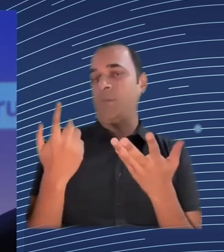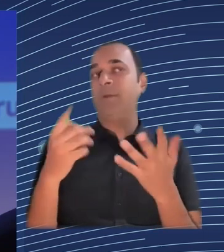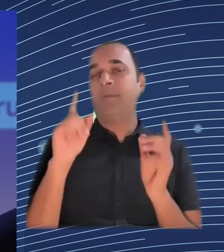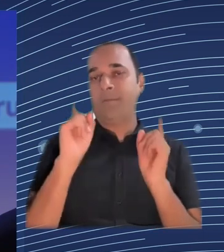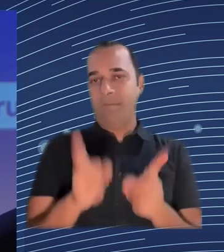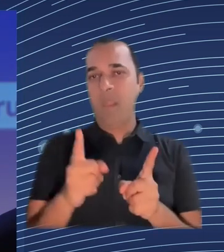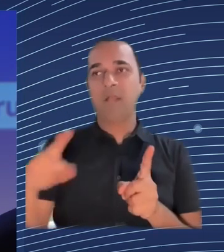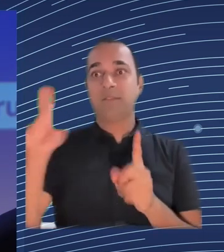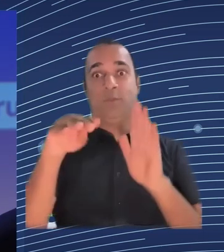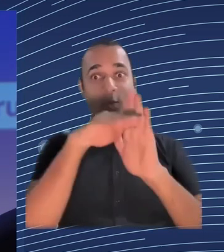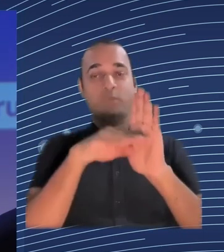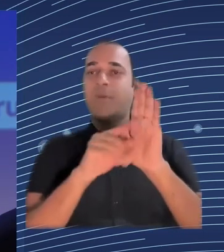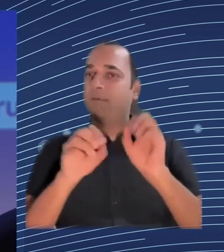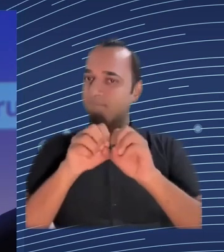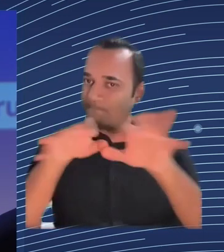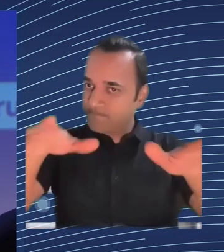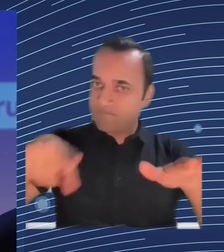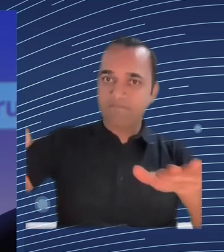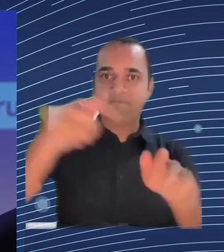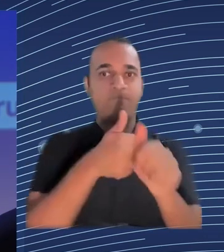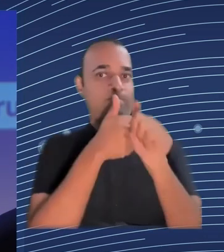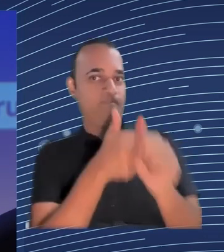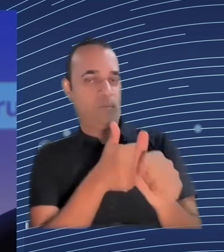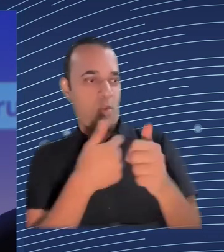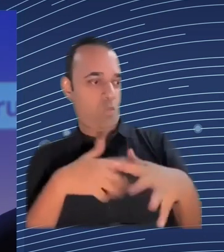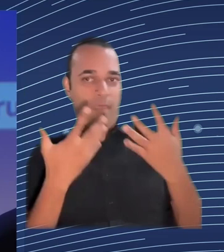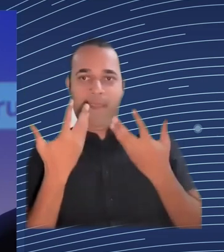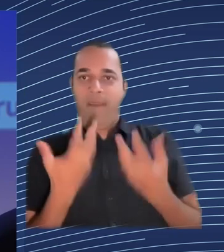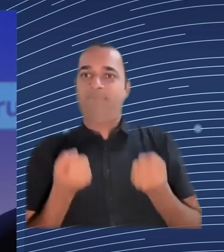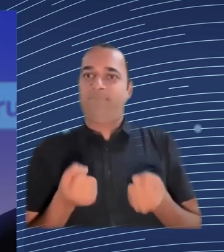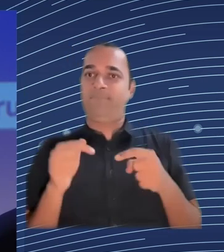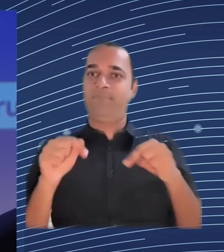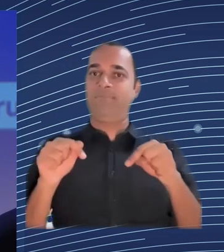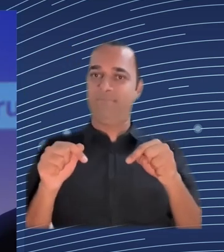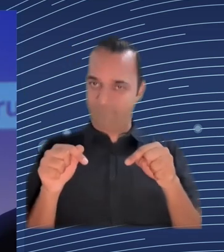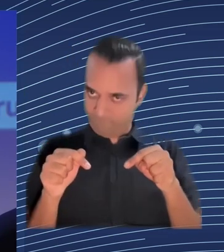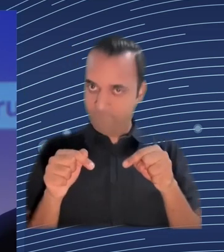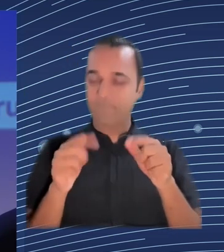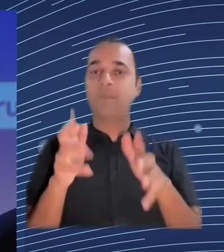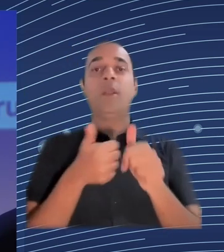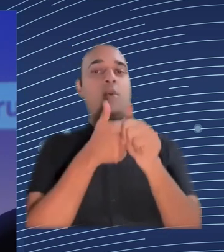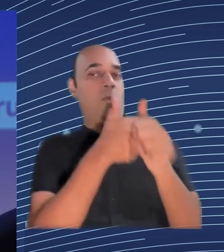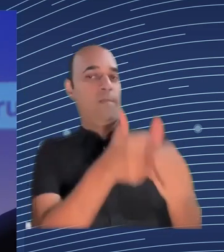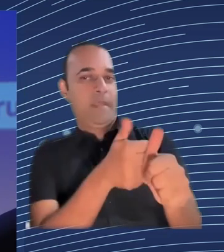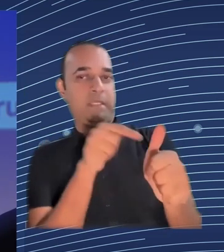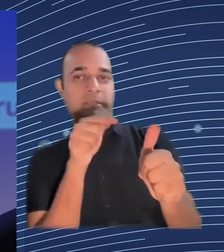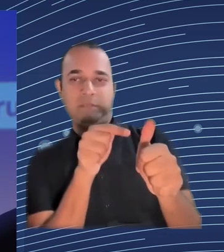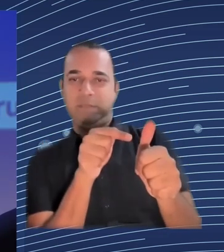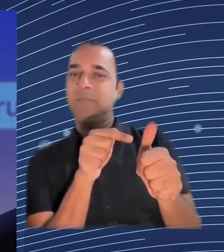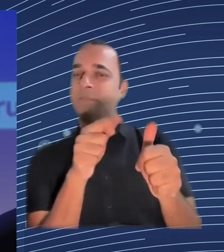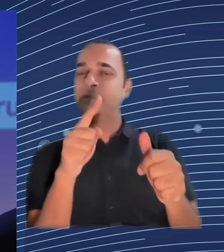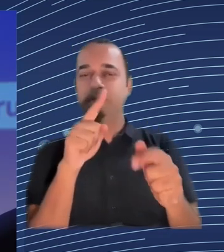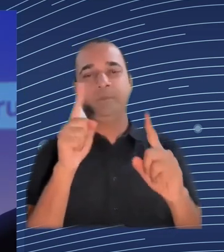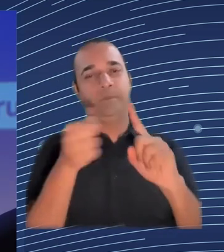for example well we already seen about the concept of necessity you can use data protection if it is necessary